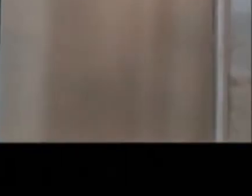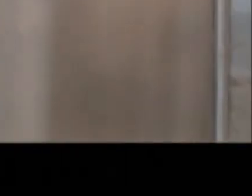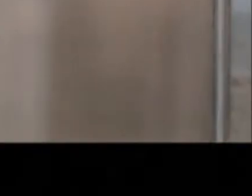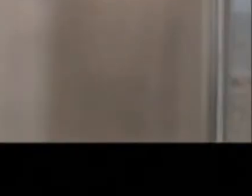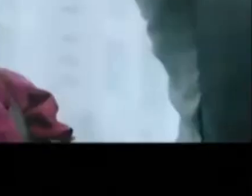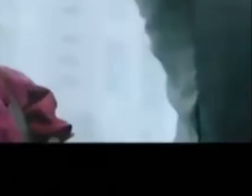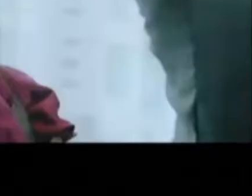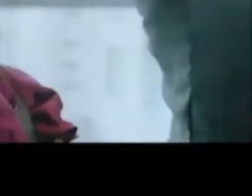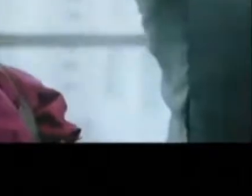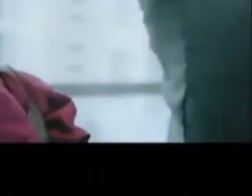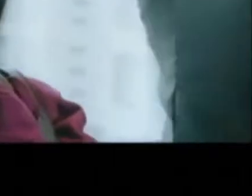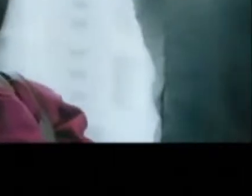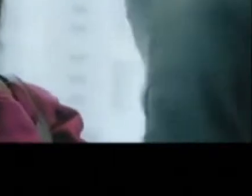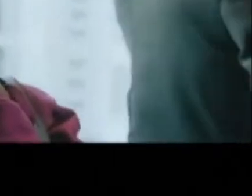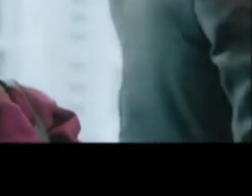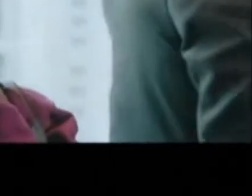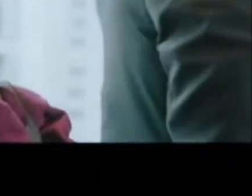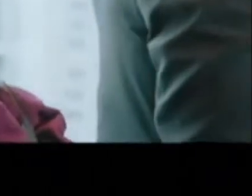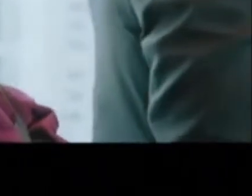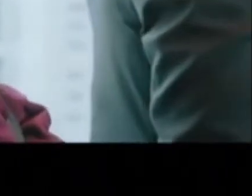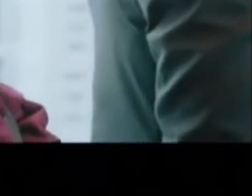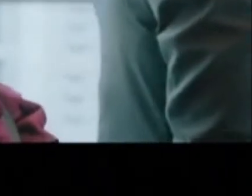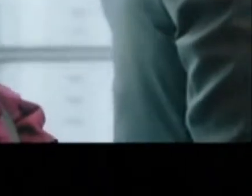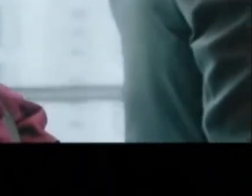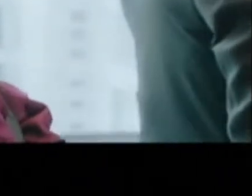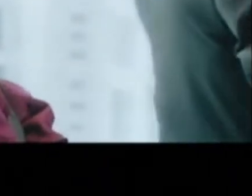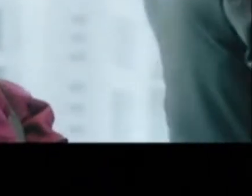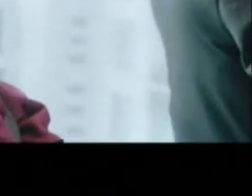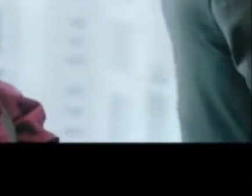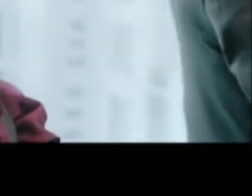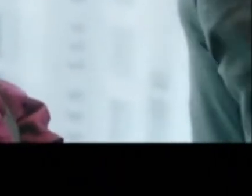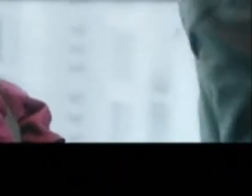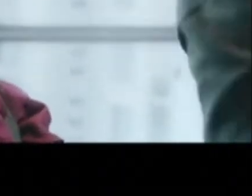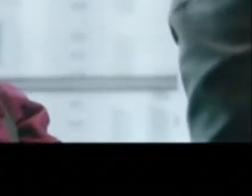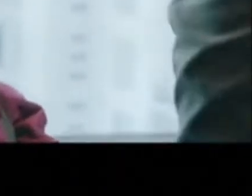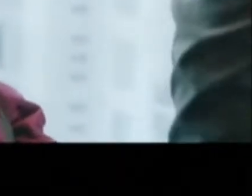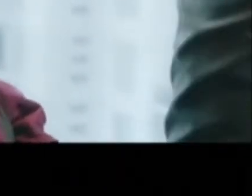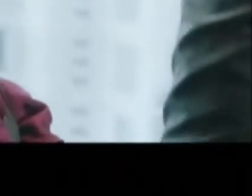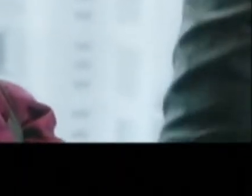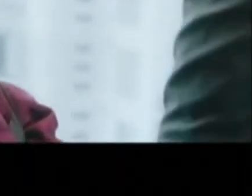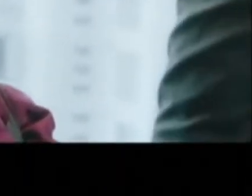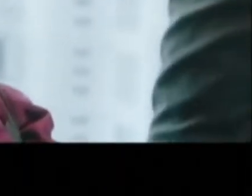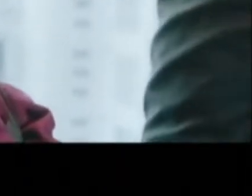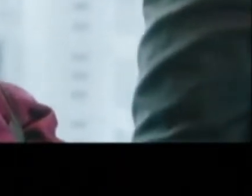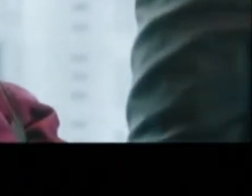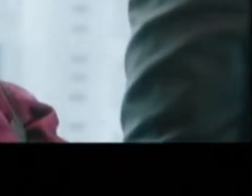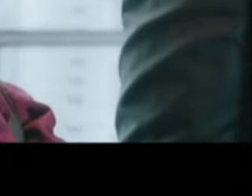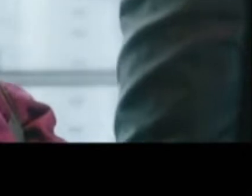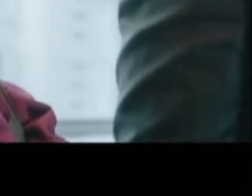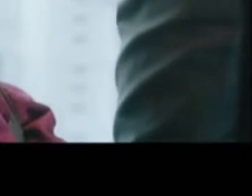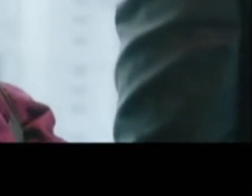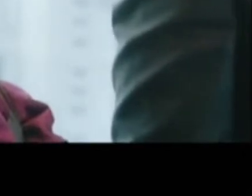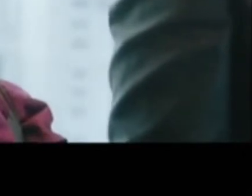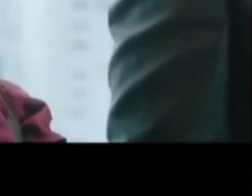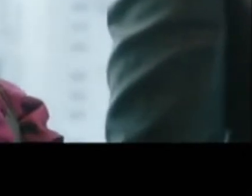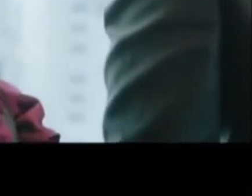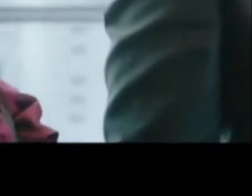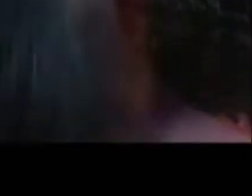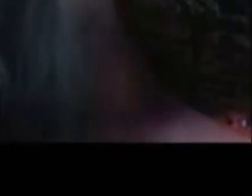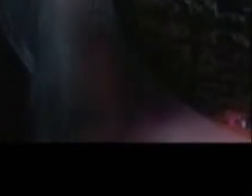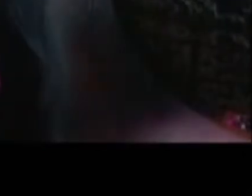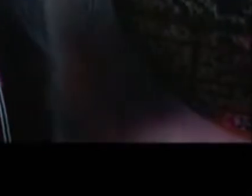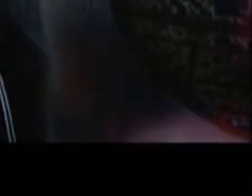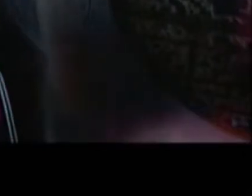hey beautiful your eyes your smile are all begging me to take you home tonight